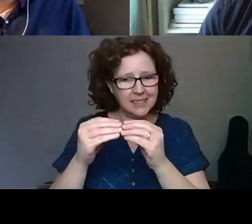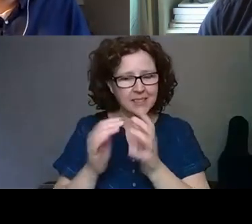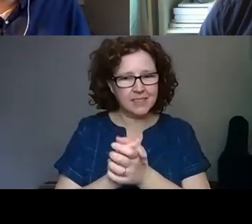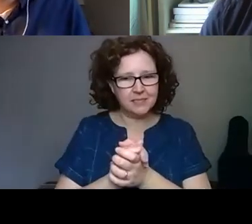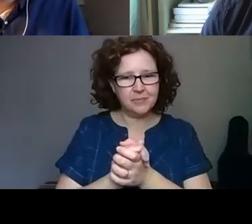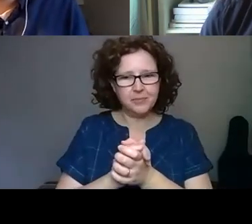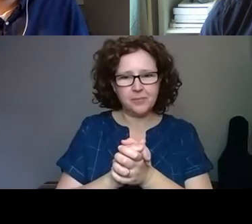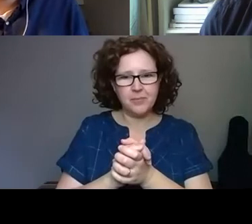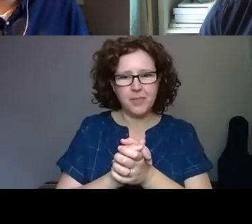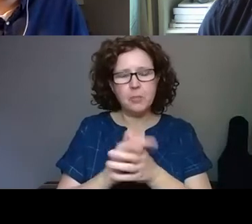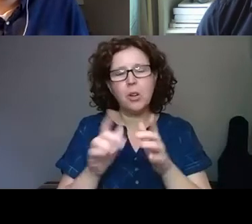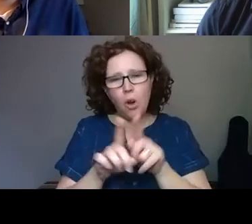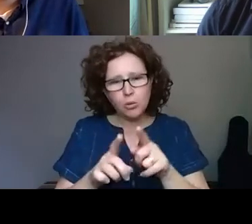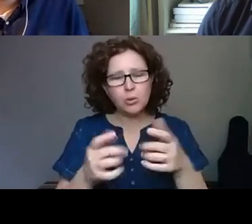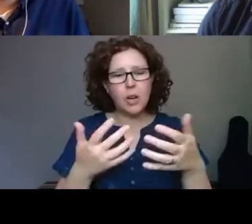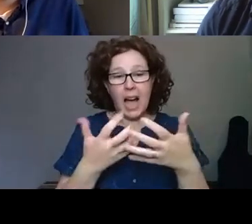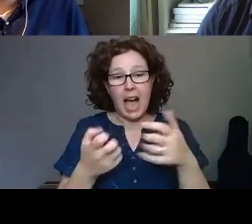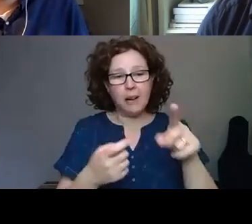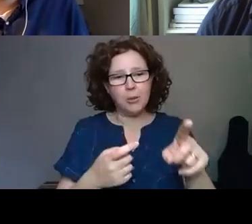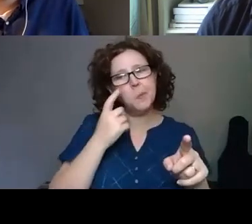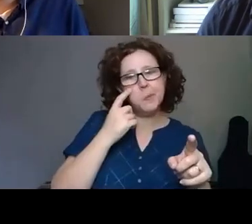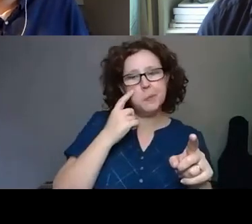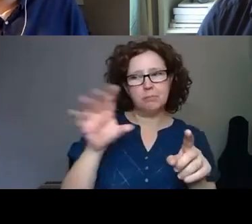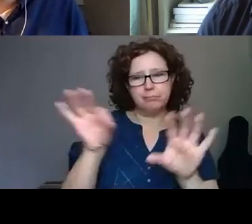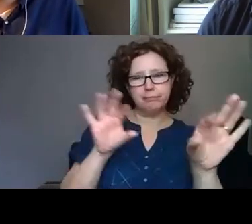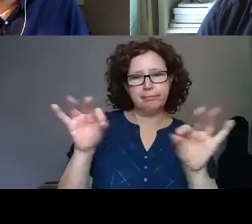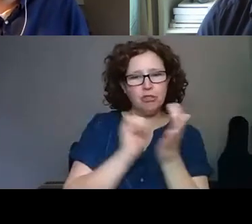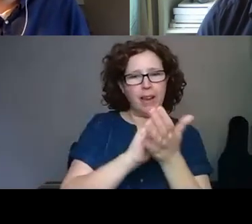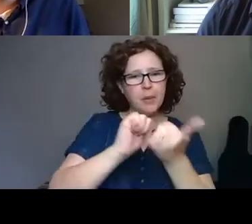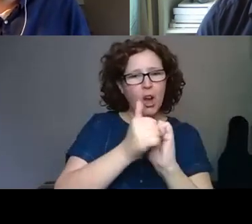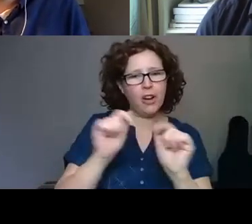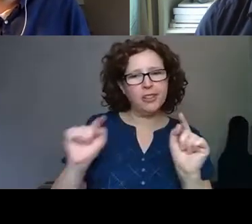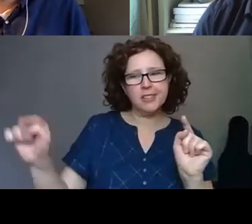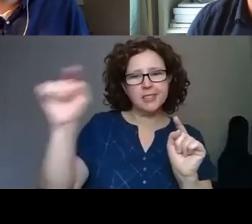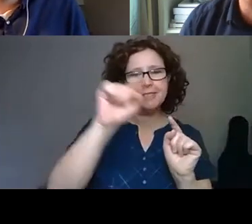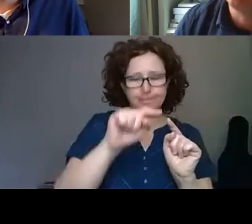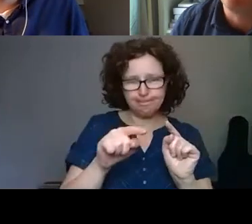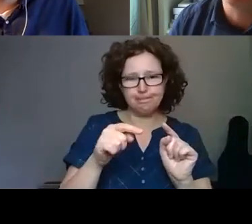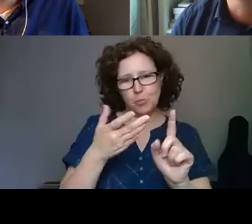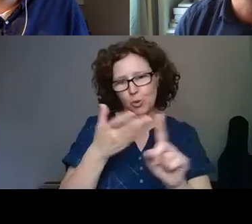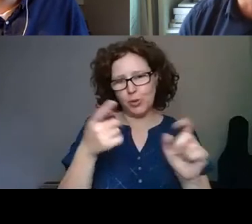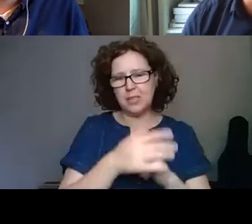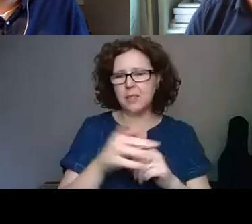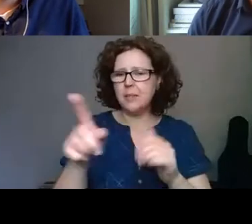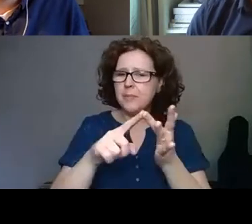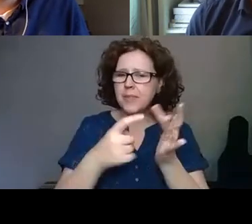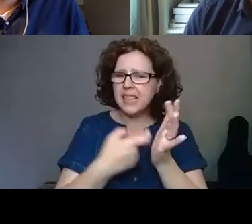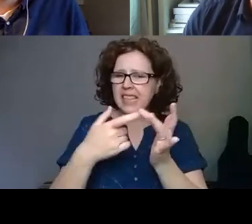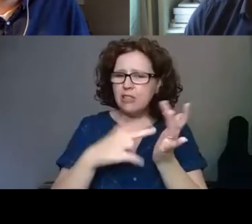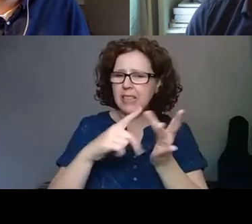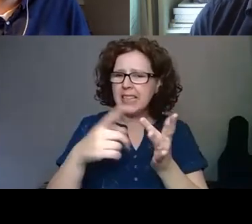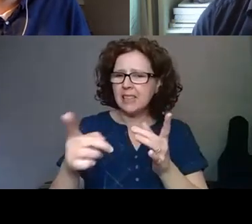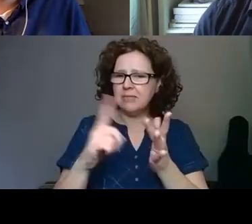environment, but also the way you very shrewdly partner as well as always, always been something we've, we've noticed. Irini, how, how about you in terms of